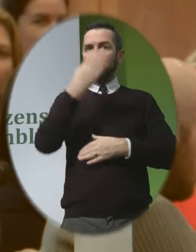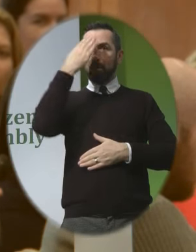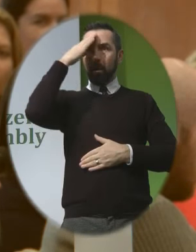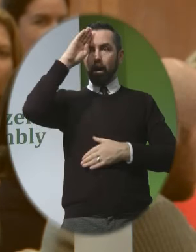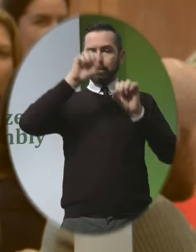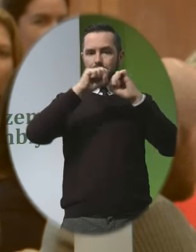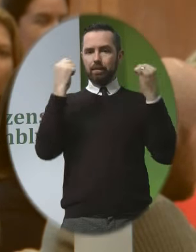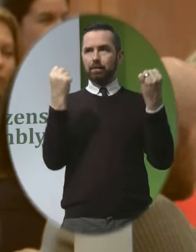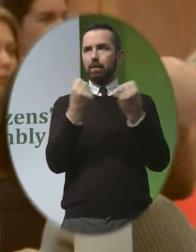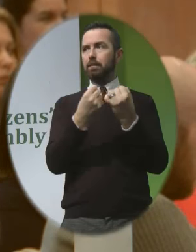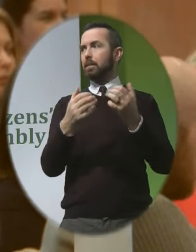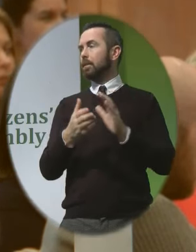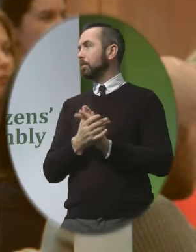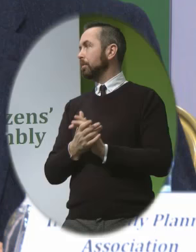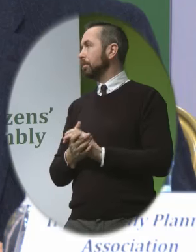society